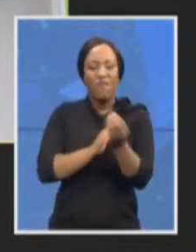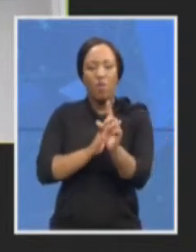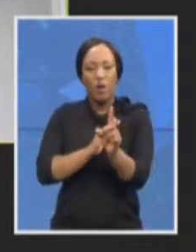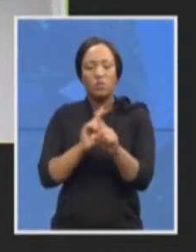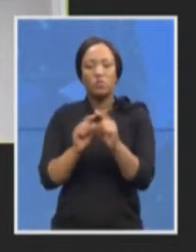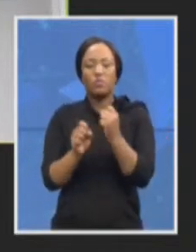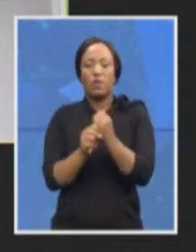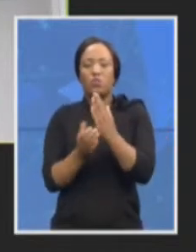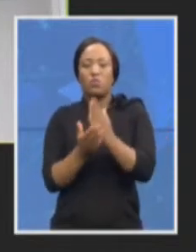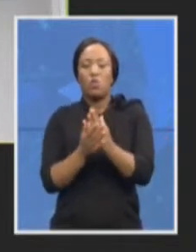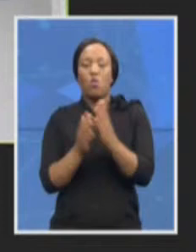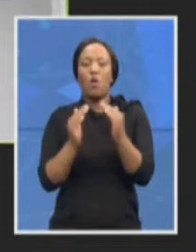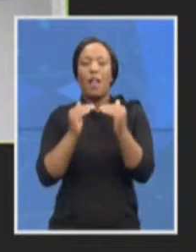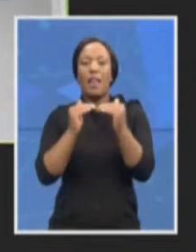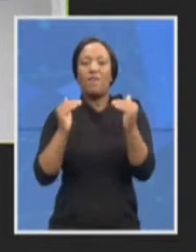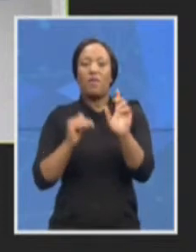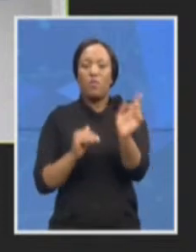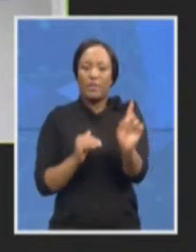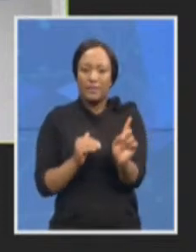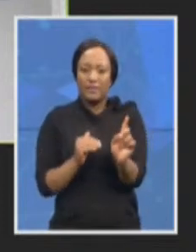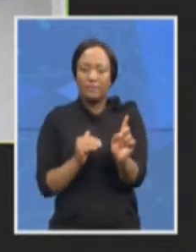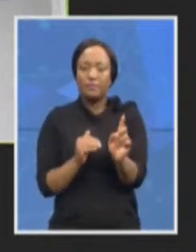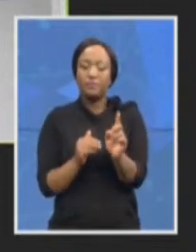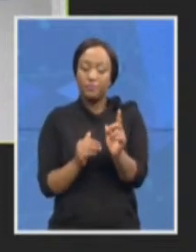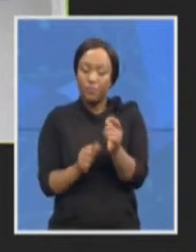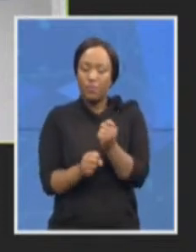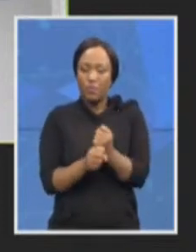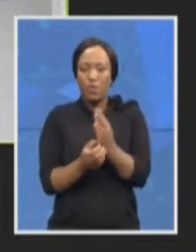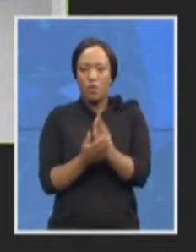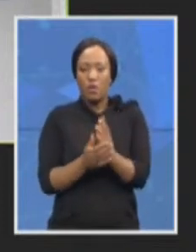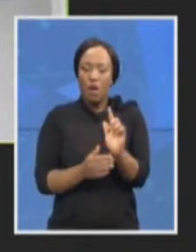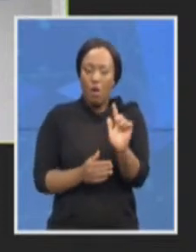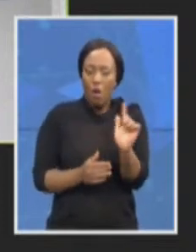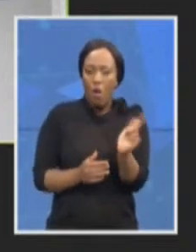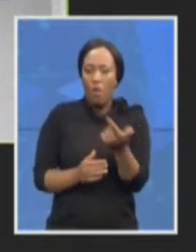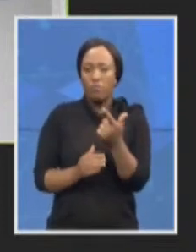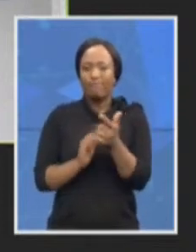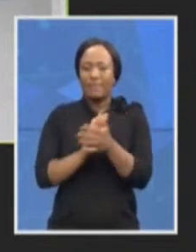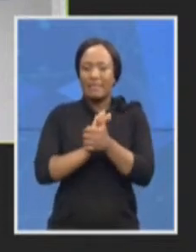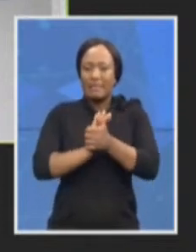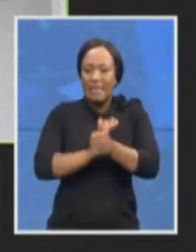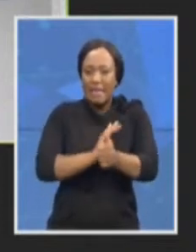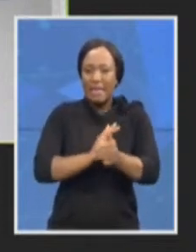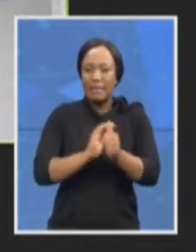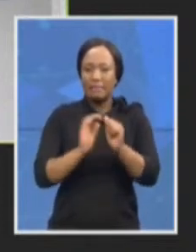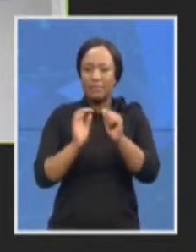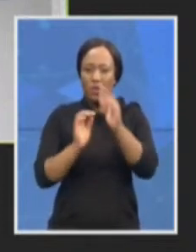make sure that all of those critical highly specialized skills that are needed that there's